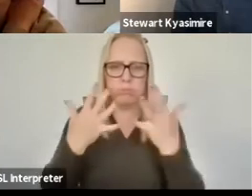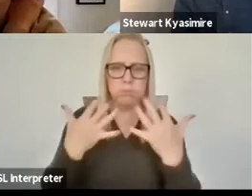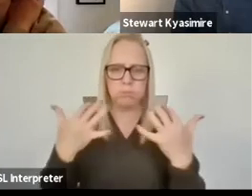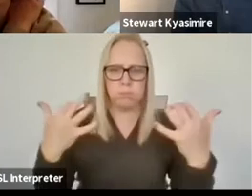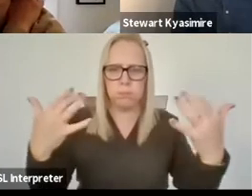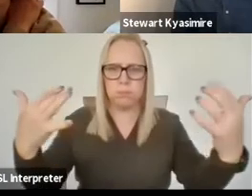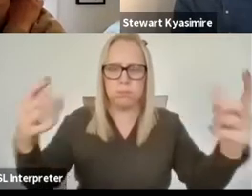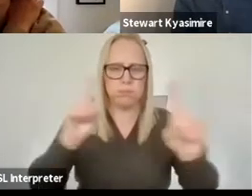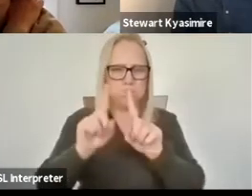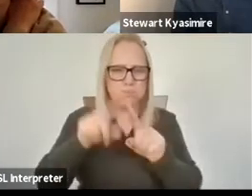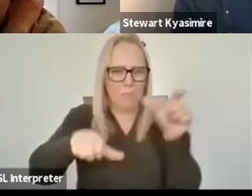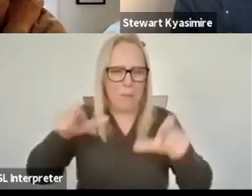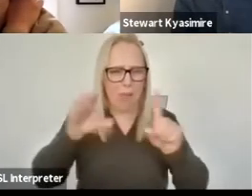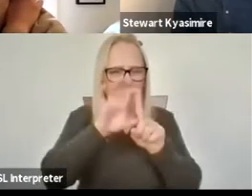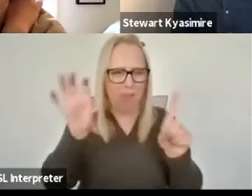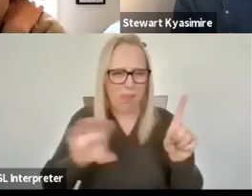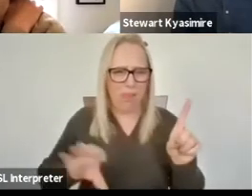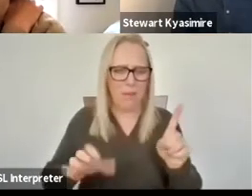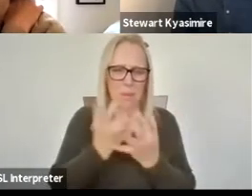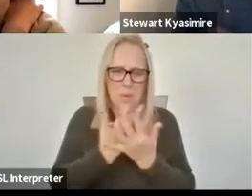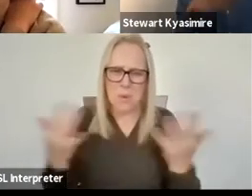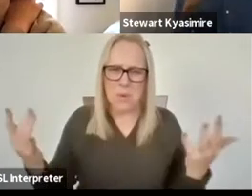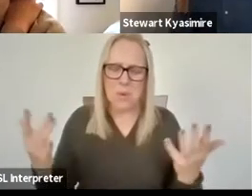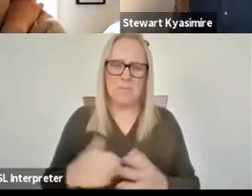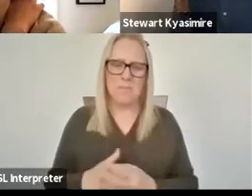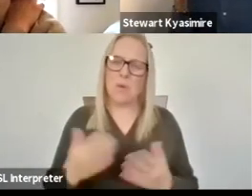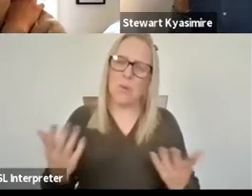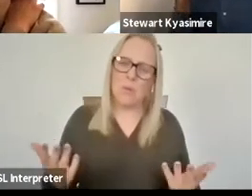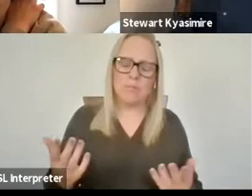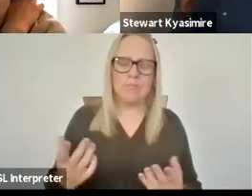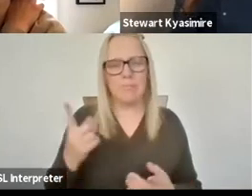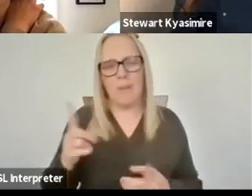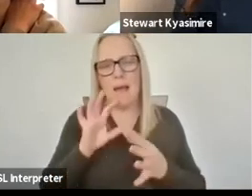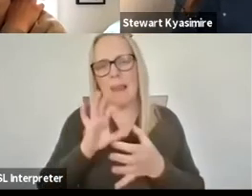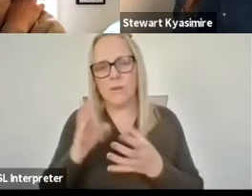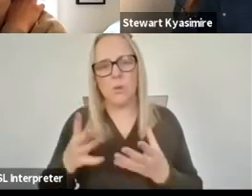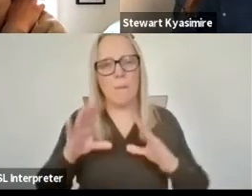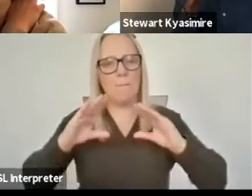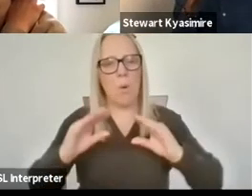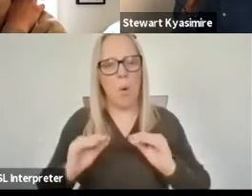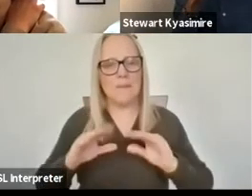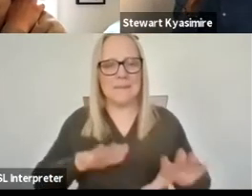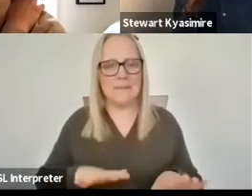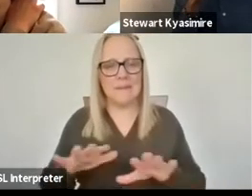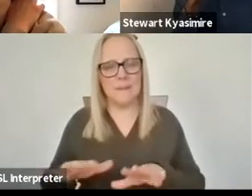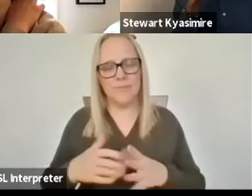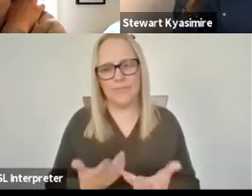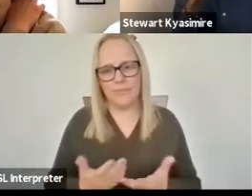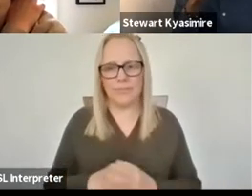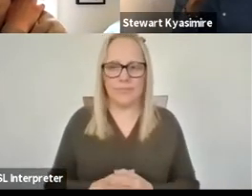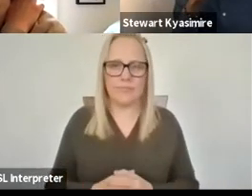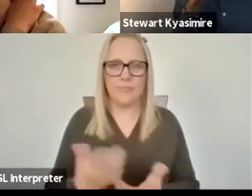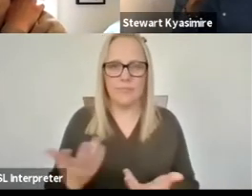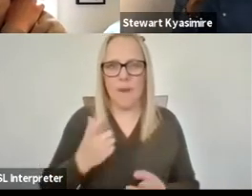so in terms of in terms of the question of of pausing i suppose i'm personally